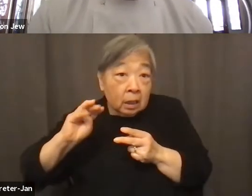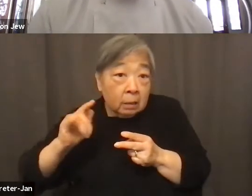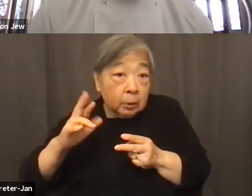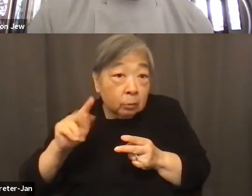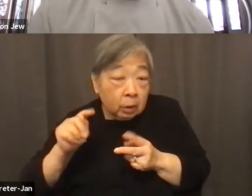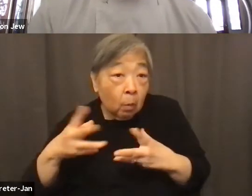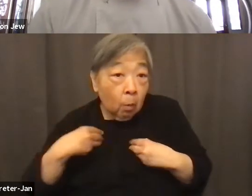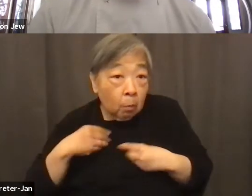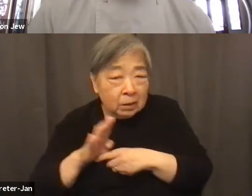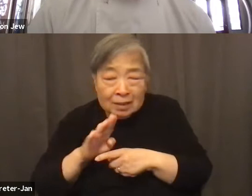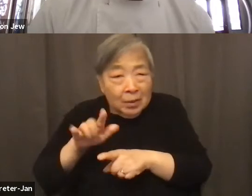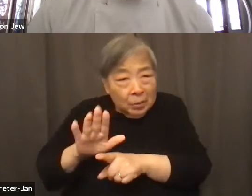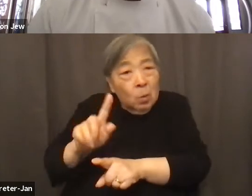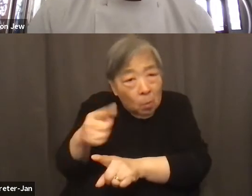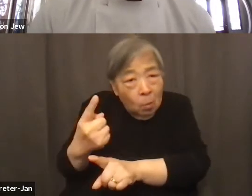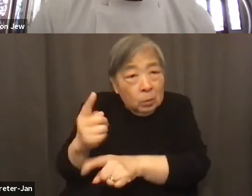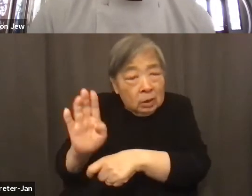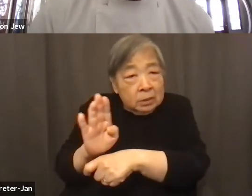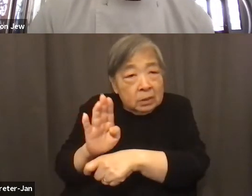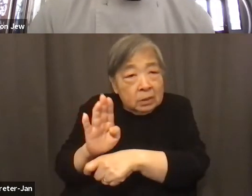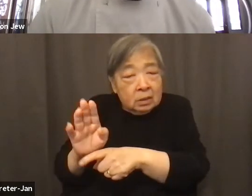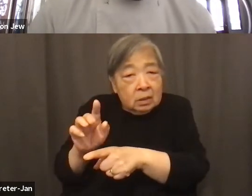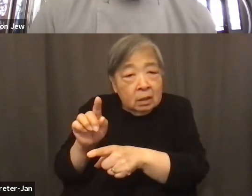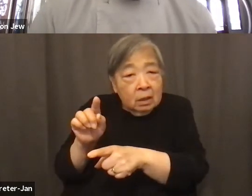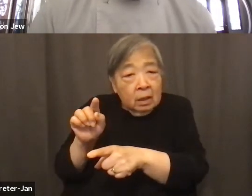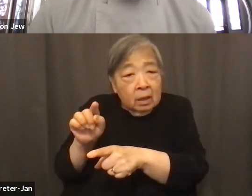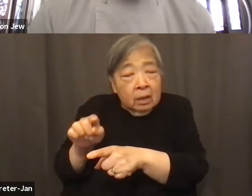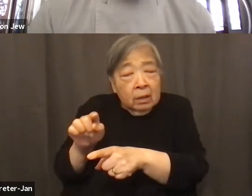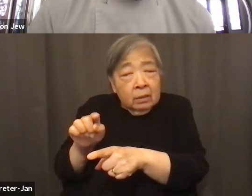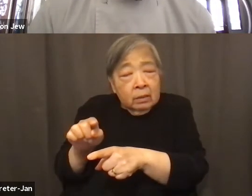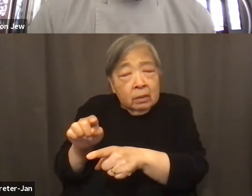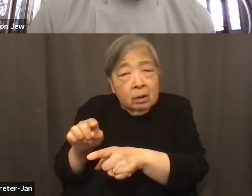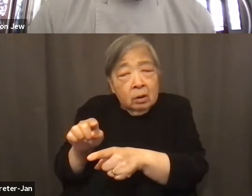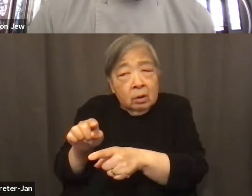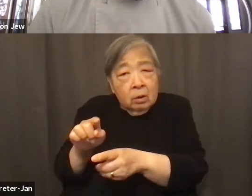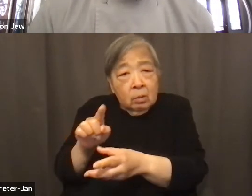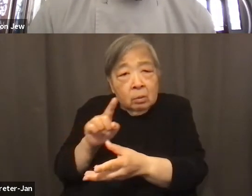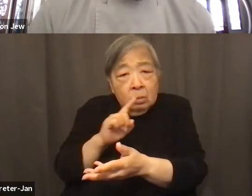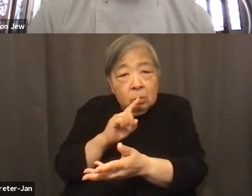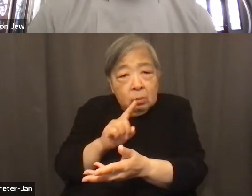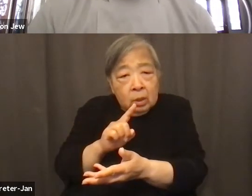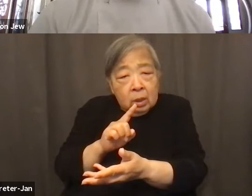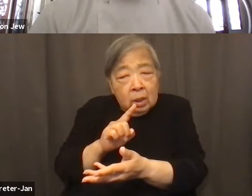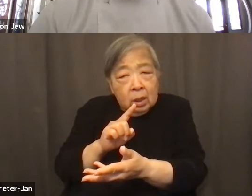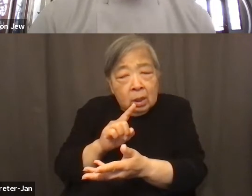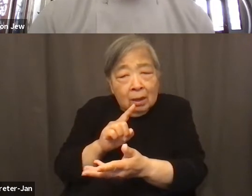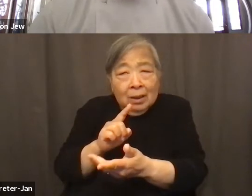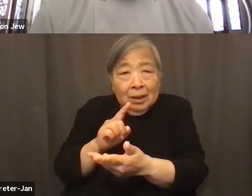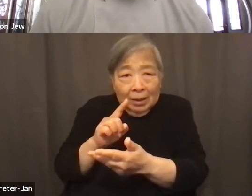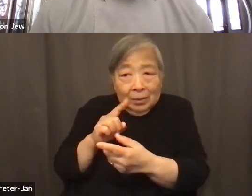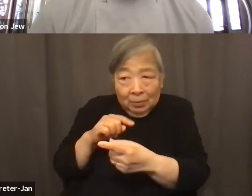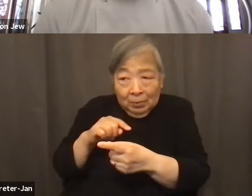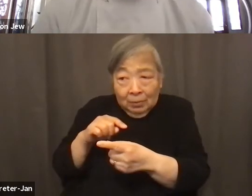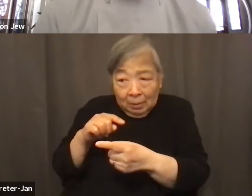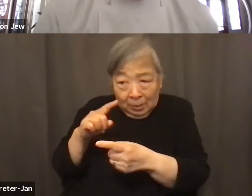This is the this is the thing that they they they are really invested in